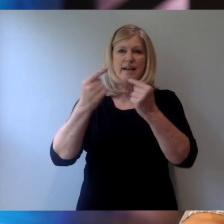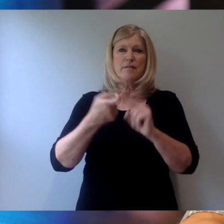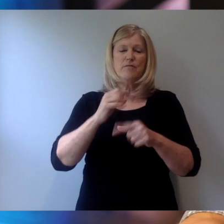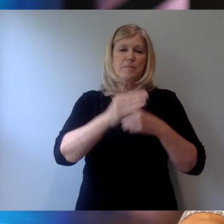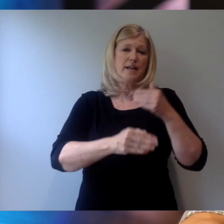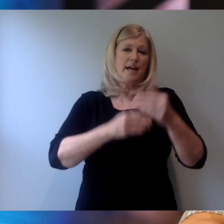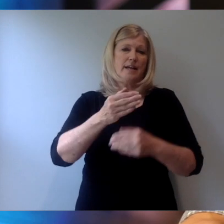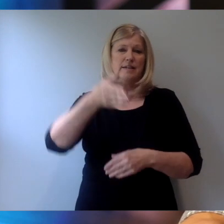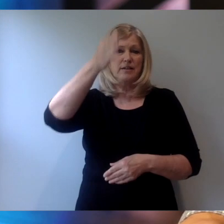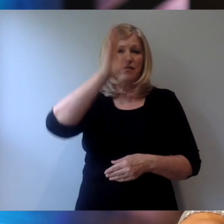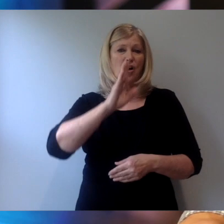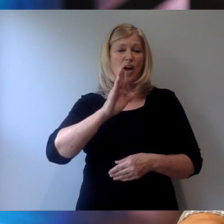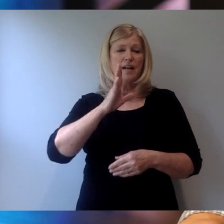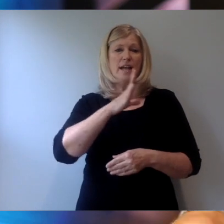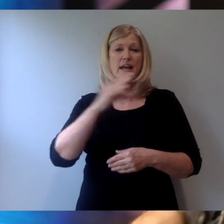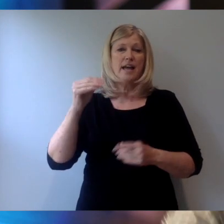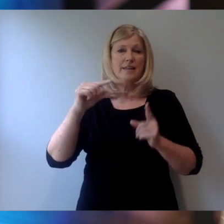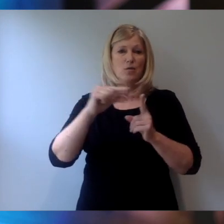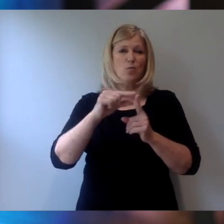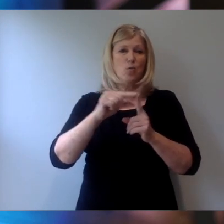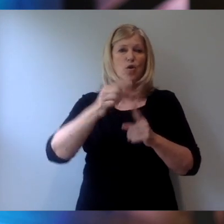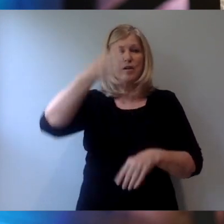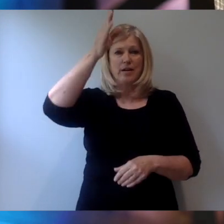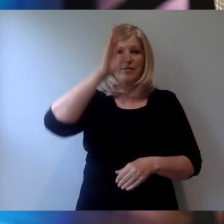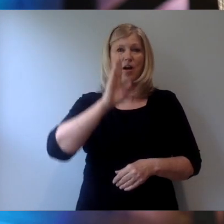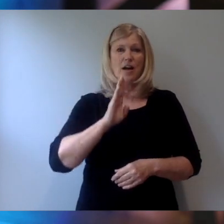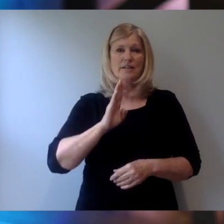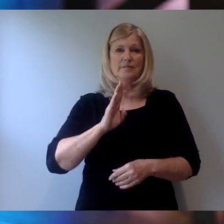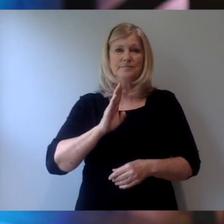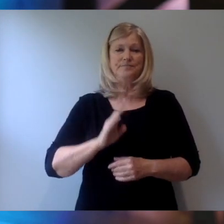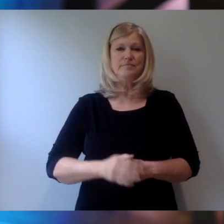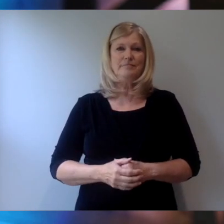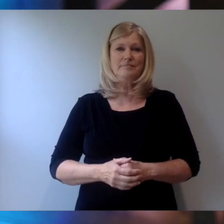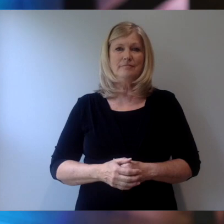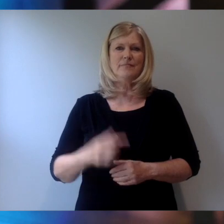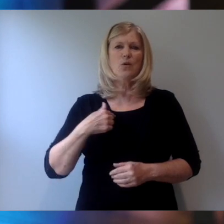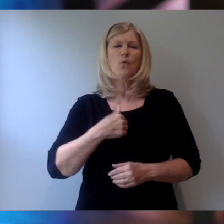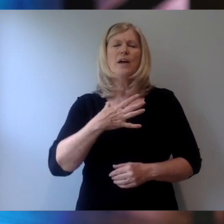God and the Word of God. We long.